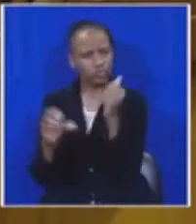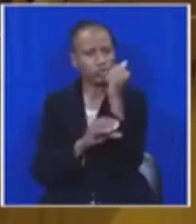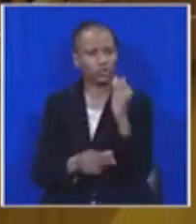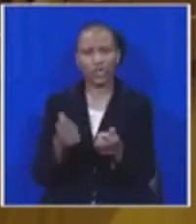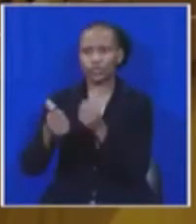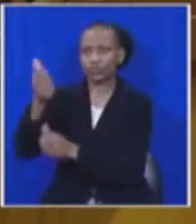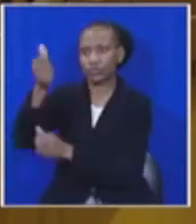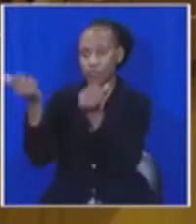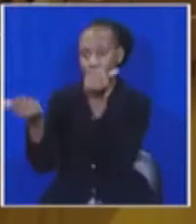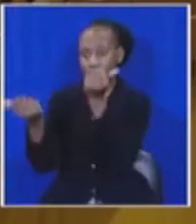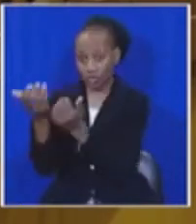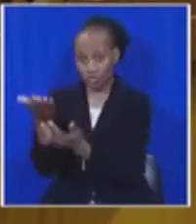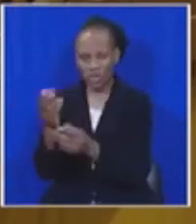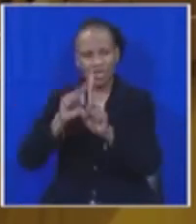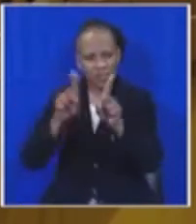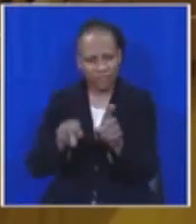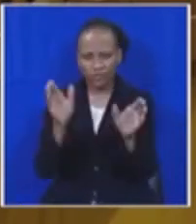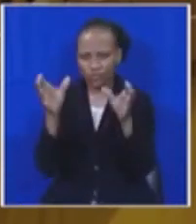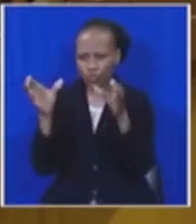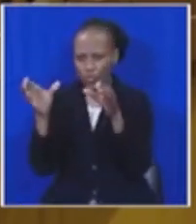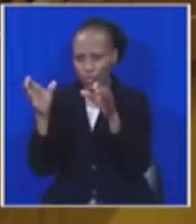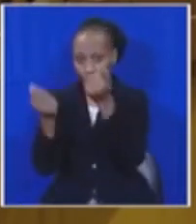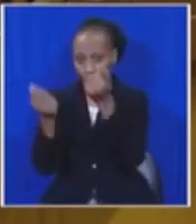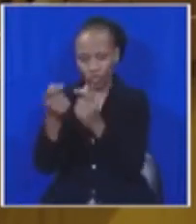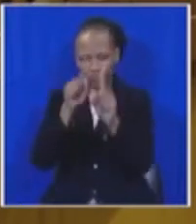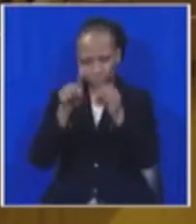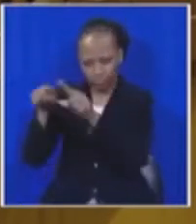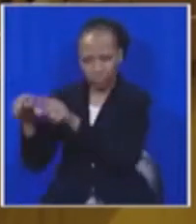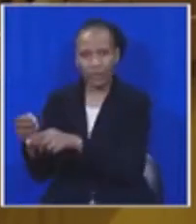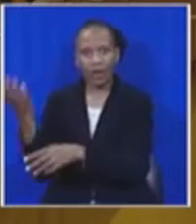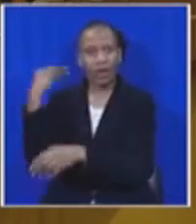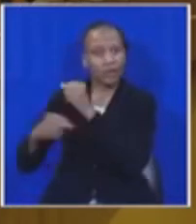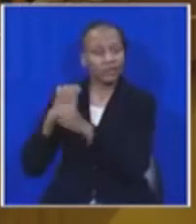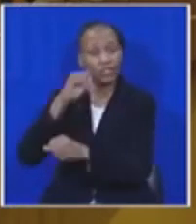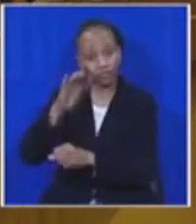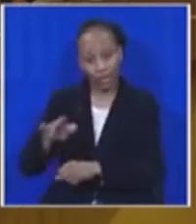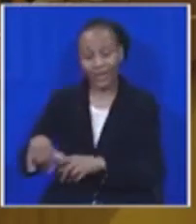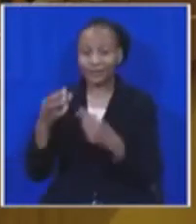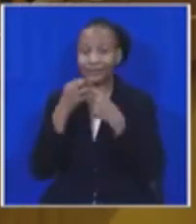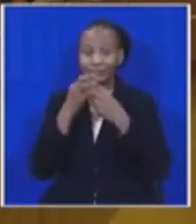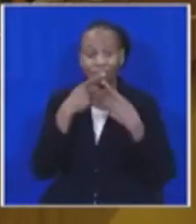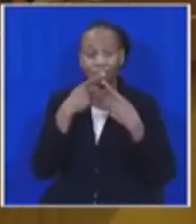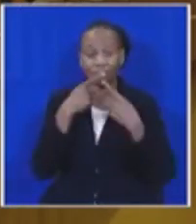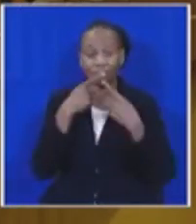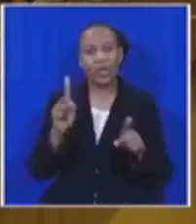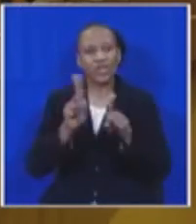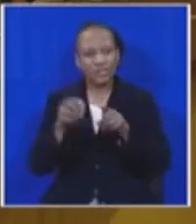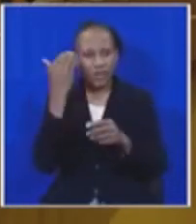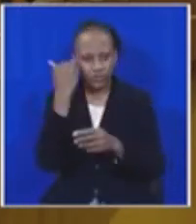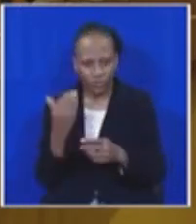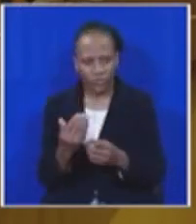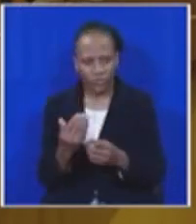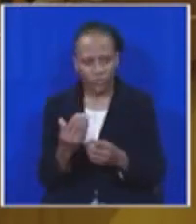Appeal, to the heads of court in July last year, where he made it very clear that judges, like others, should be